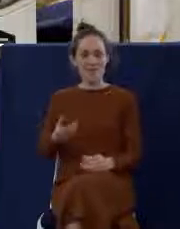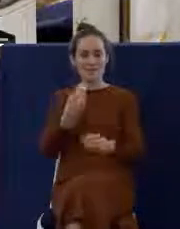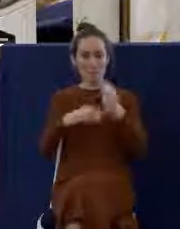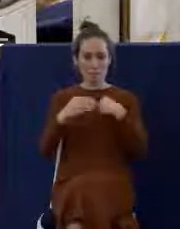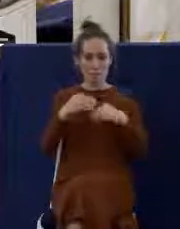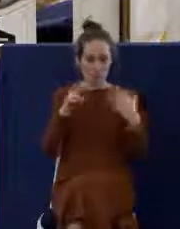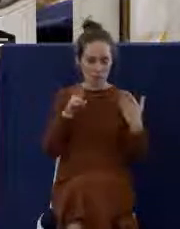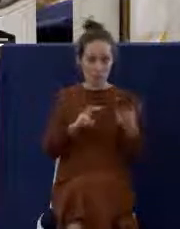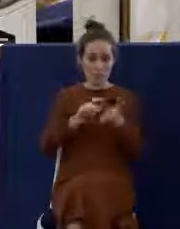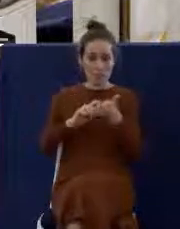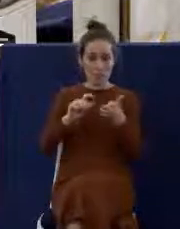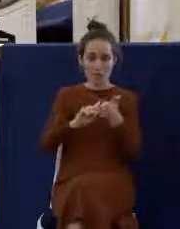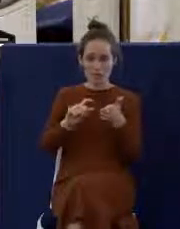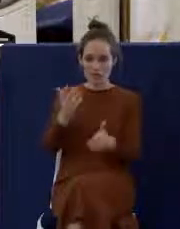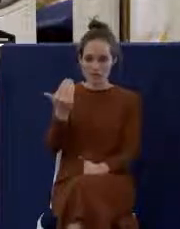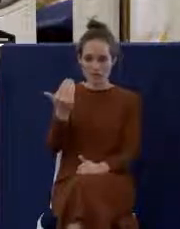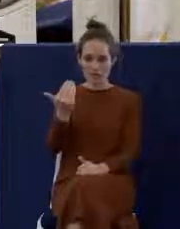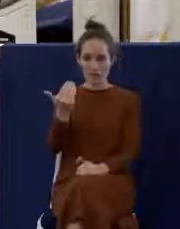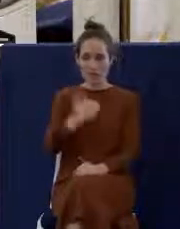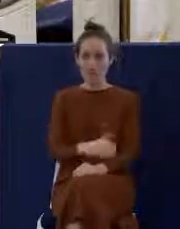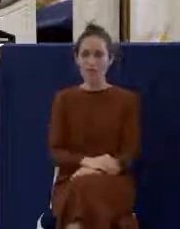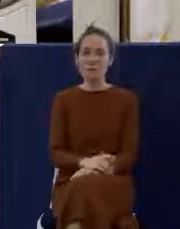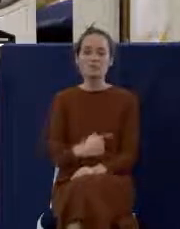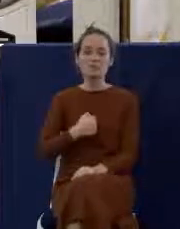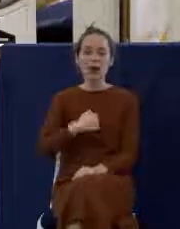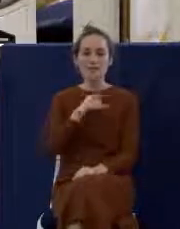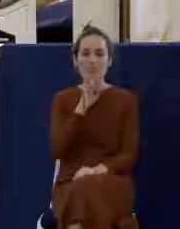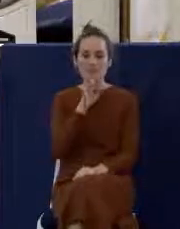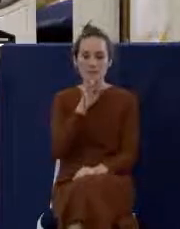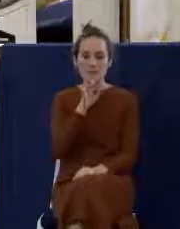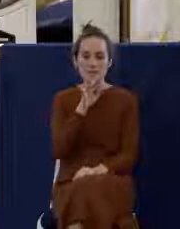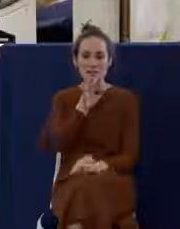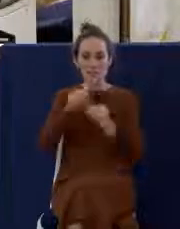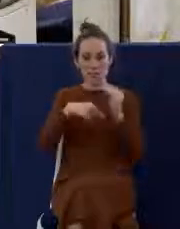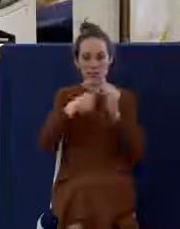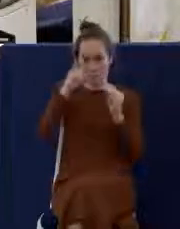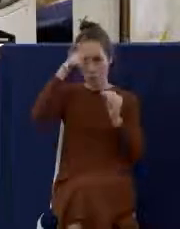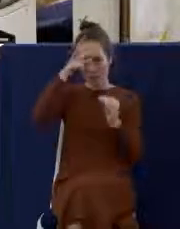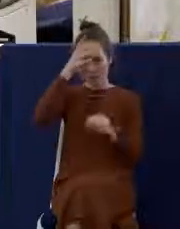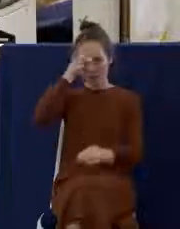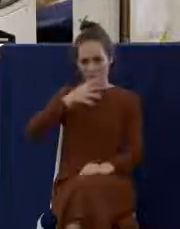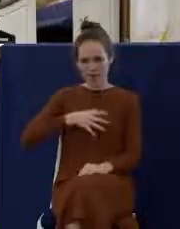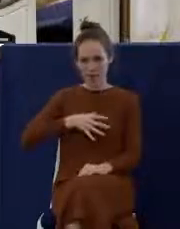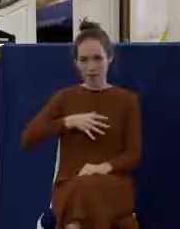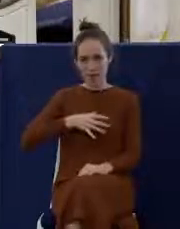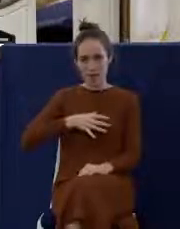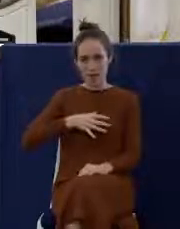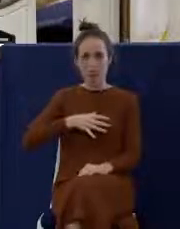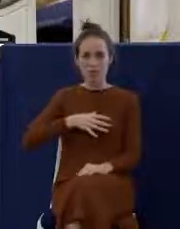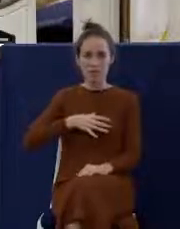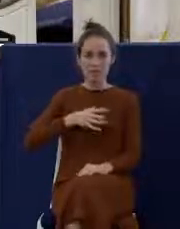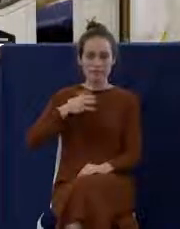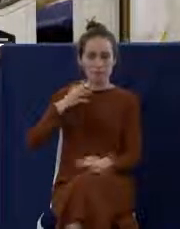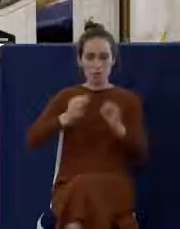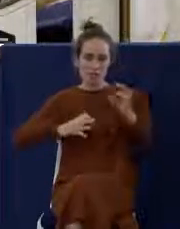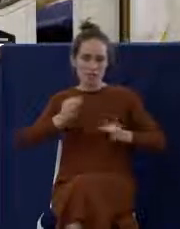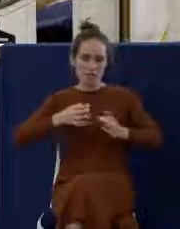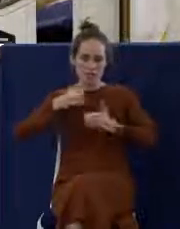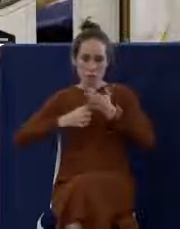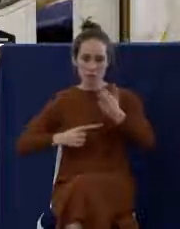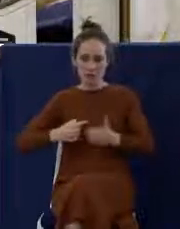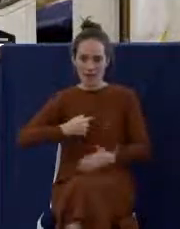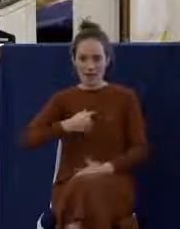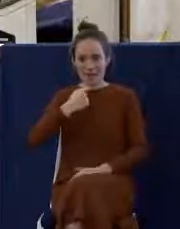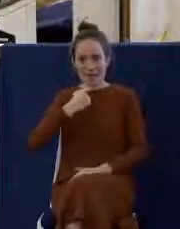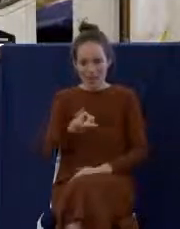Look at verse number 15. I speak as to wise men, judge ye what I say. You use your discernment and listen to what I say here, Paul says.